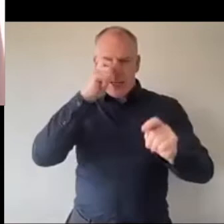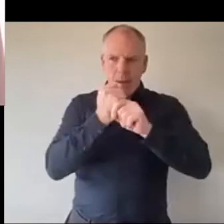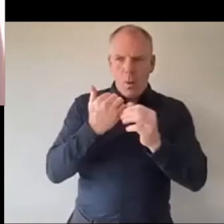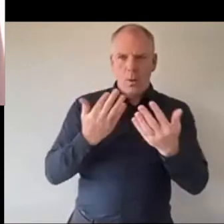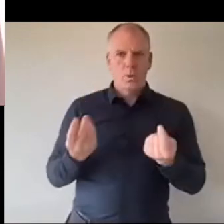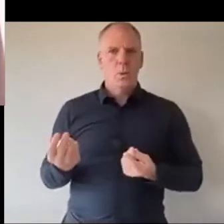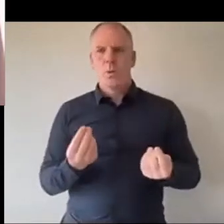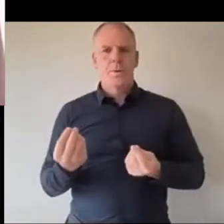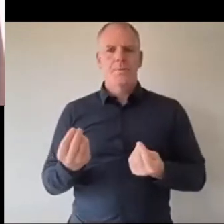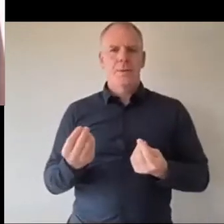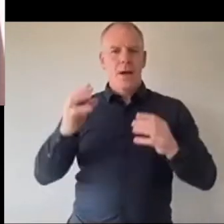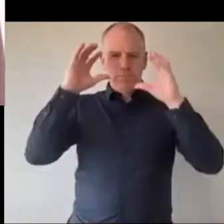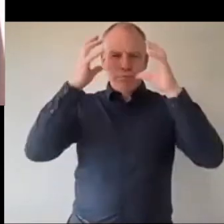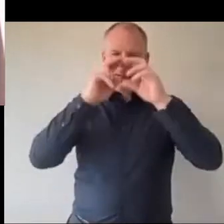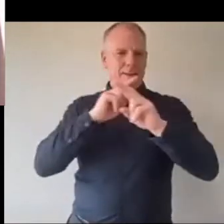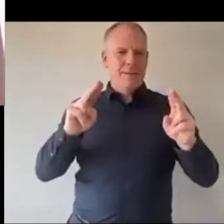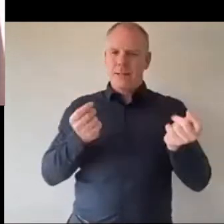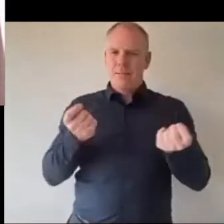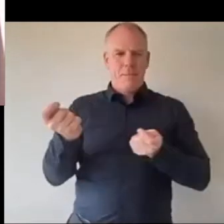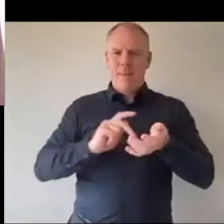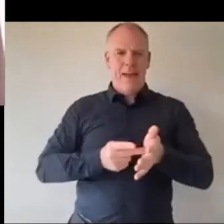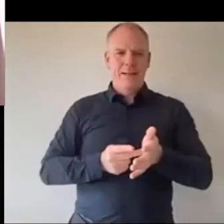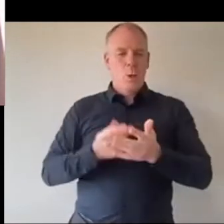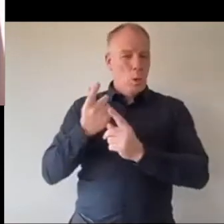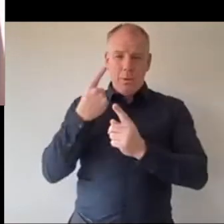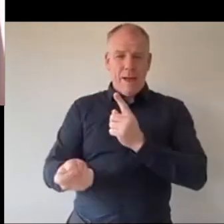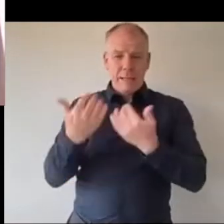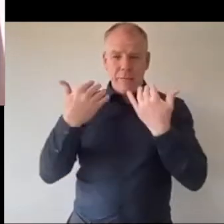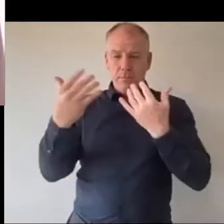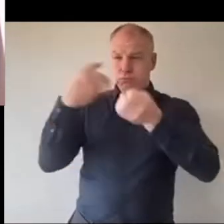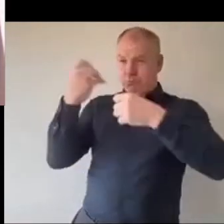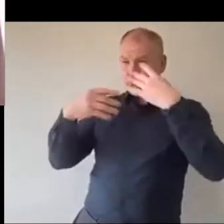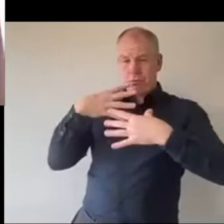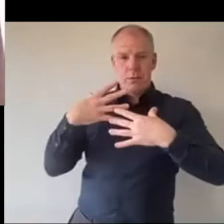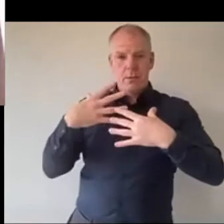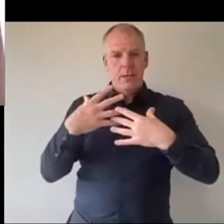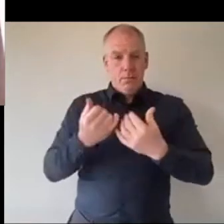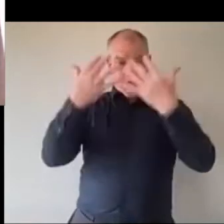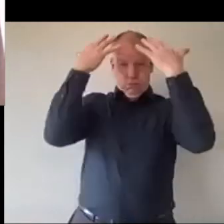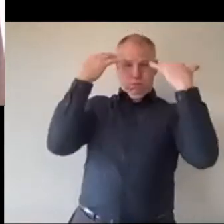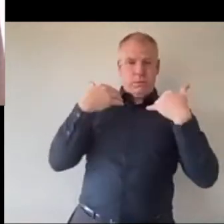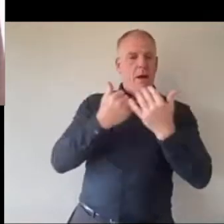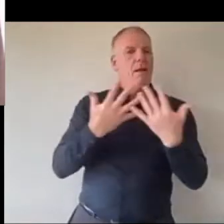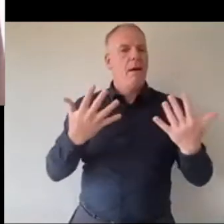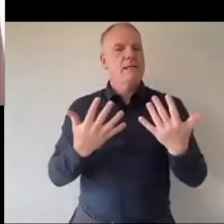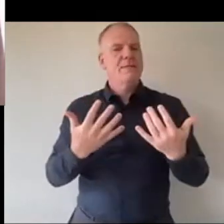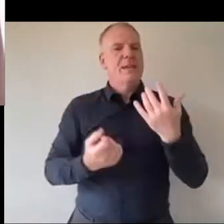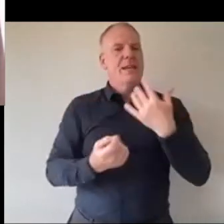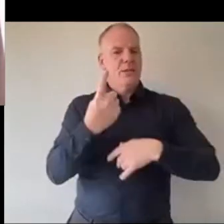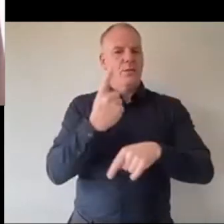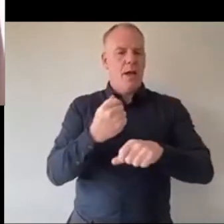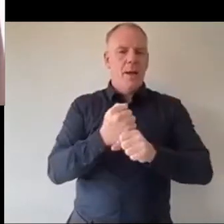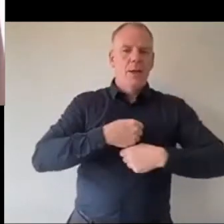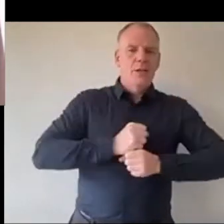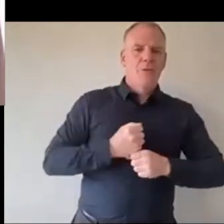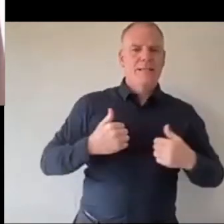brains aren't designed for this it's too fast it's too much and there's many, many issues we see with young people when it comes to stress and anxiety we know body image